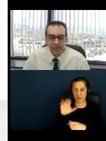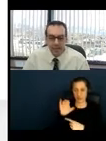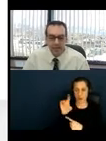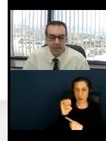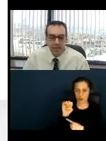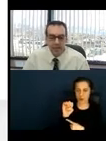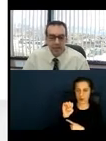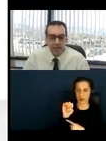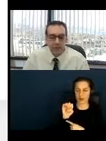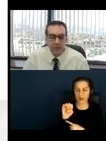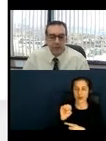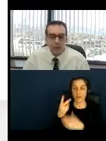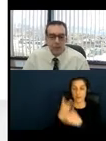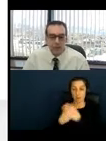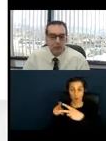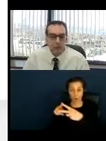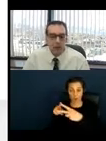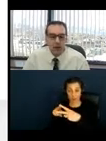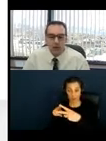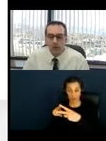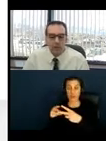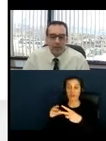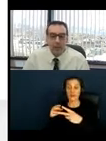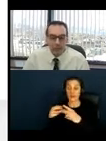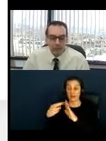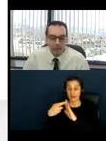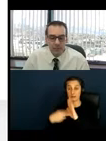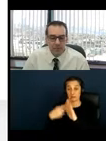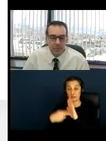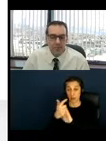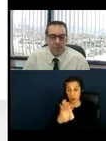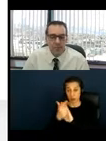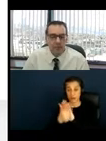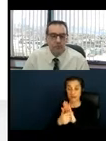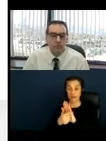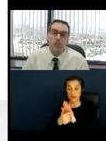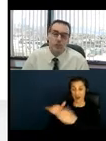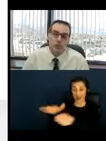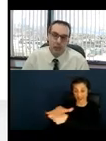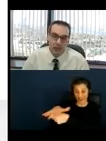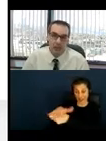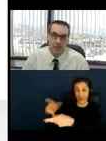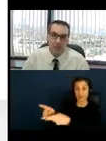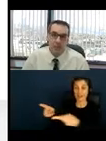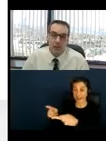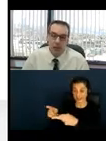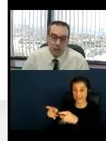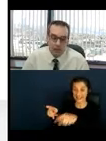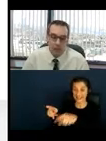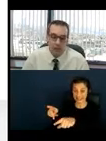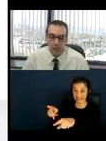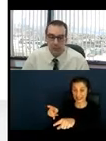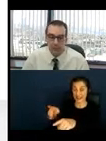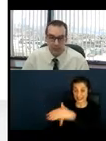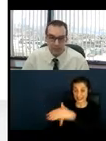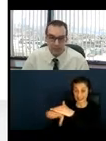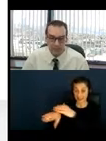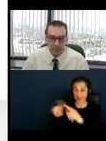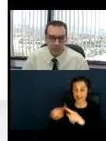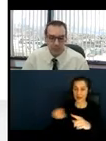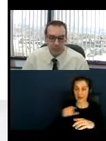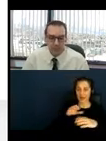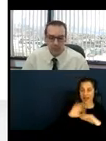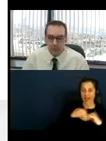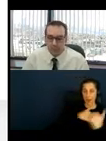design standards would require not only the element to be accessible, but the routes to those new elements also be accessible.